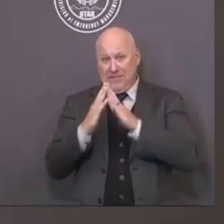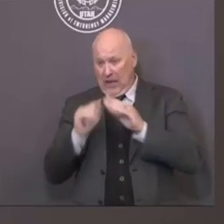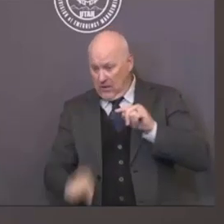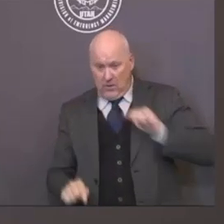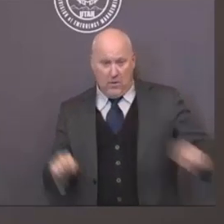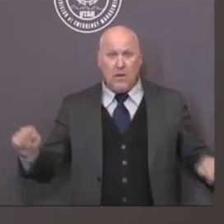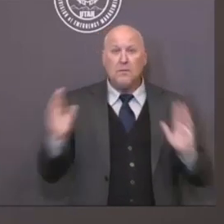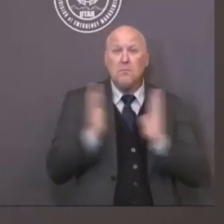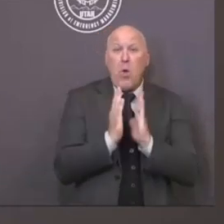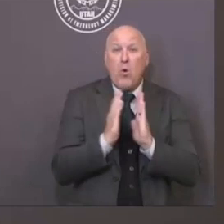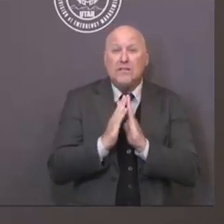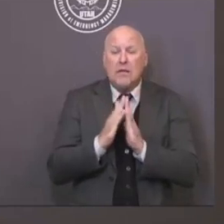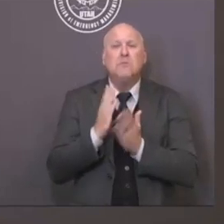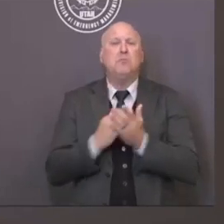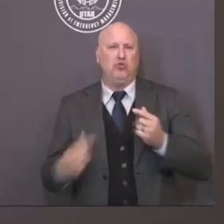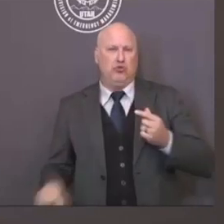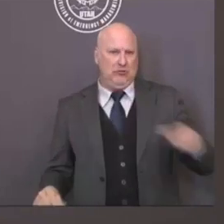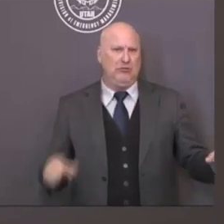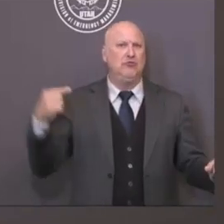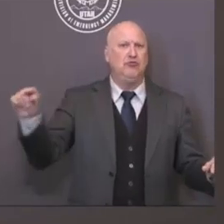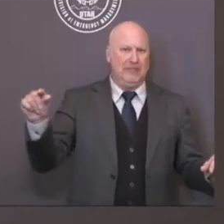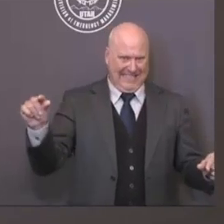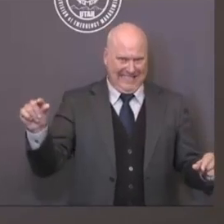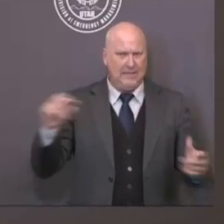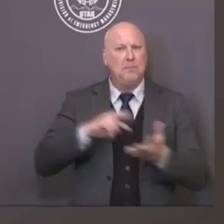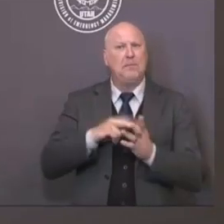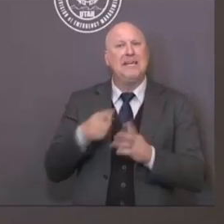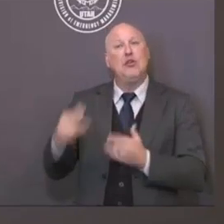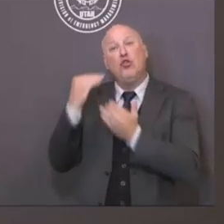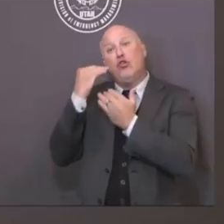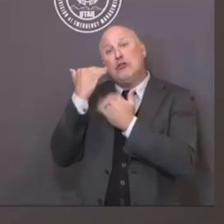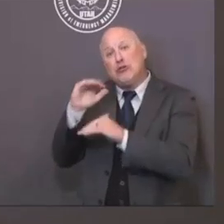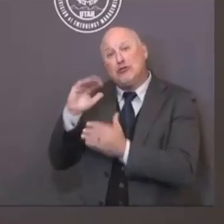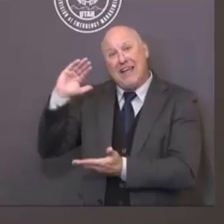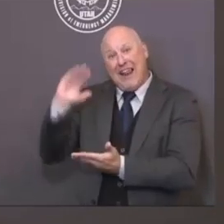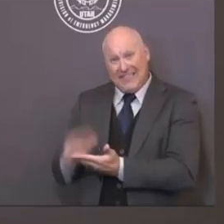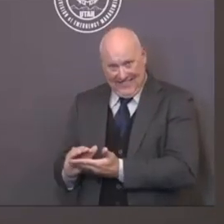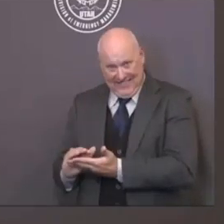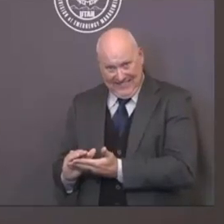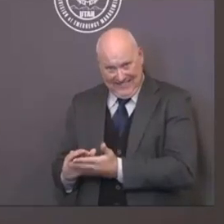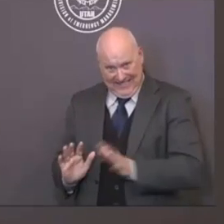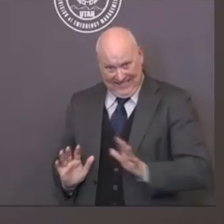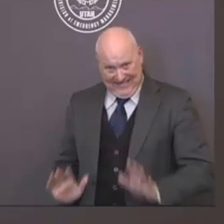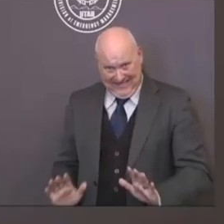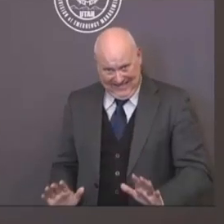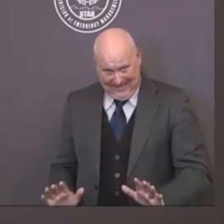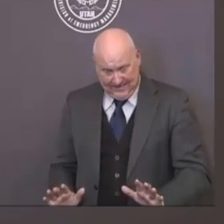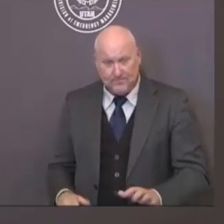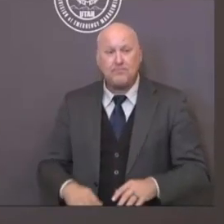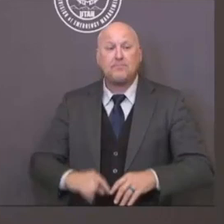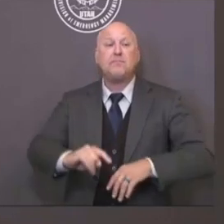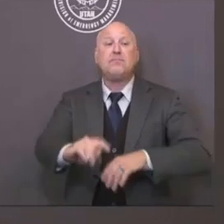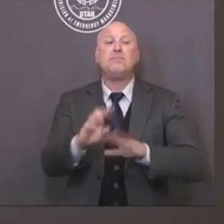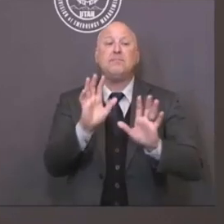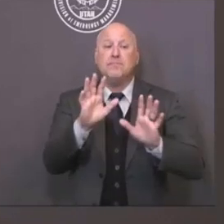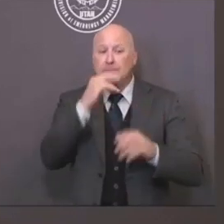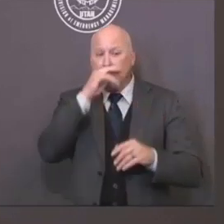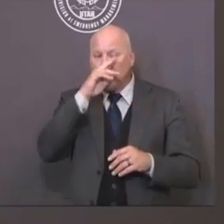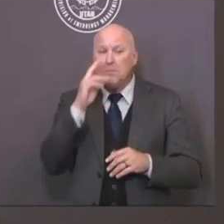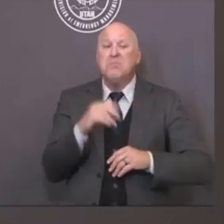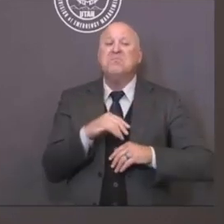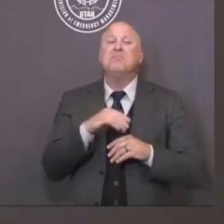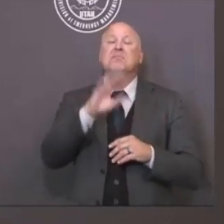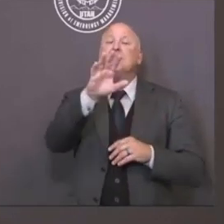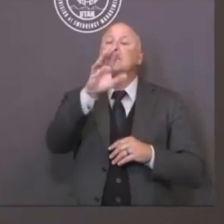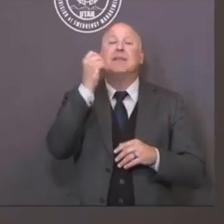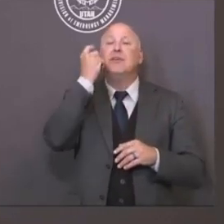Things are back to almost normal. We don't have to take the same precautions that we've done for these past three